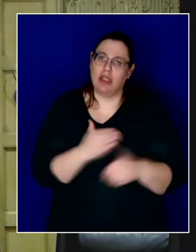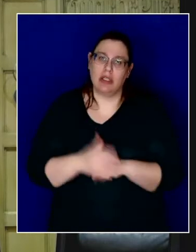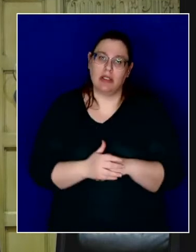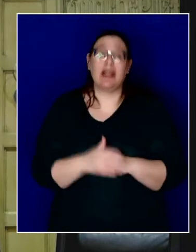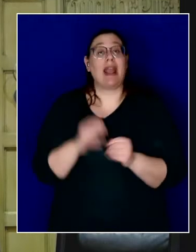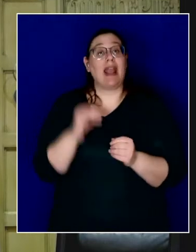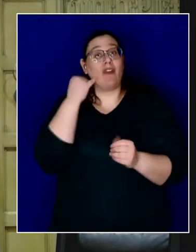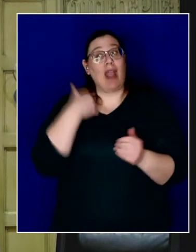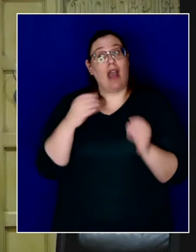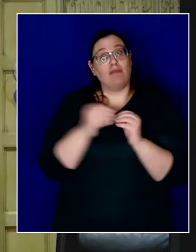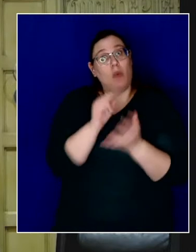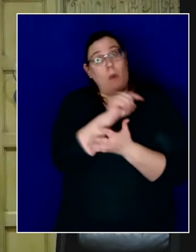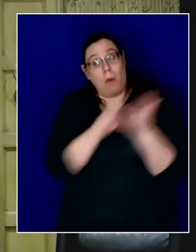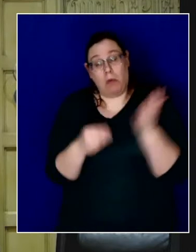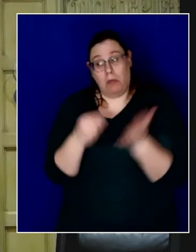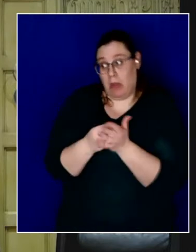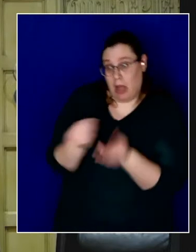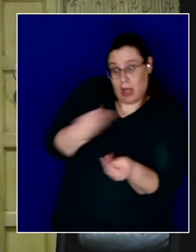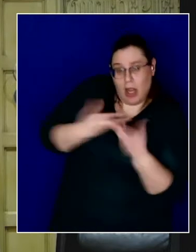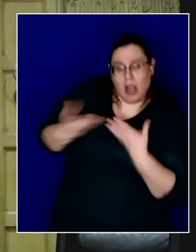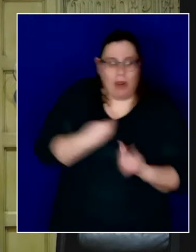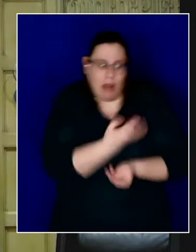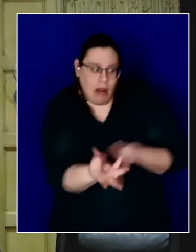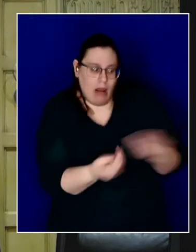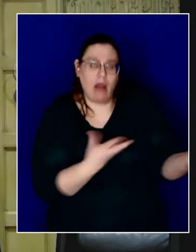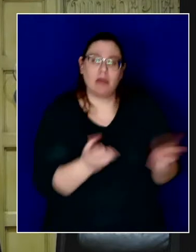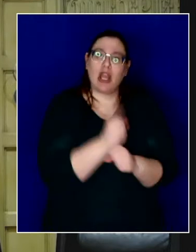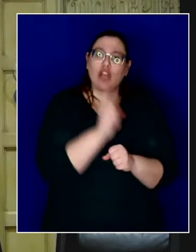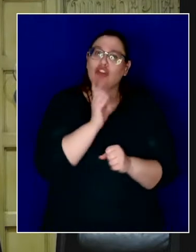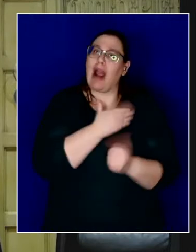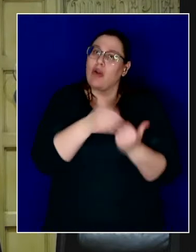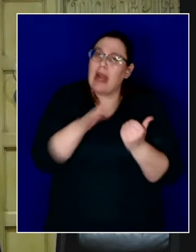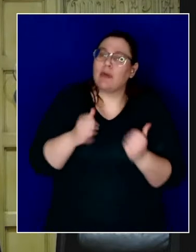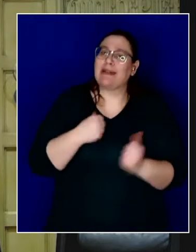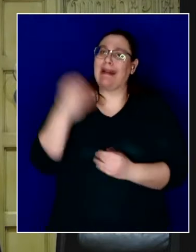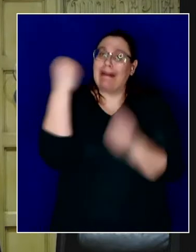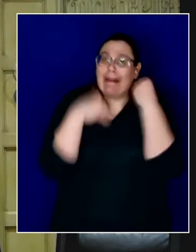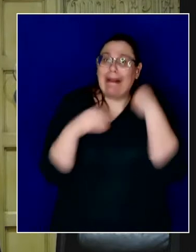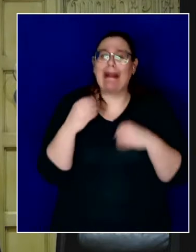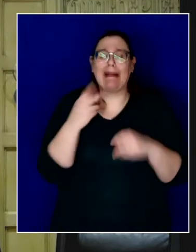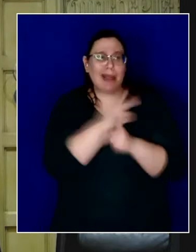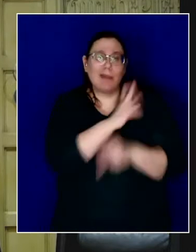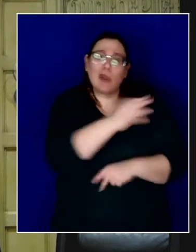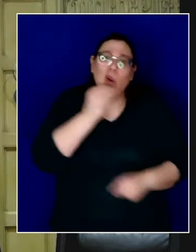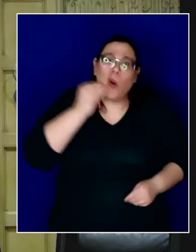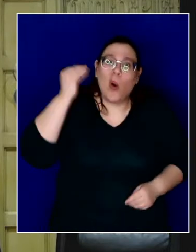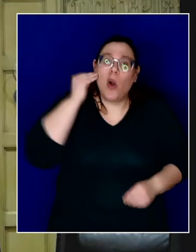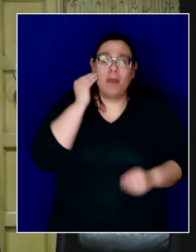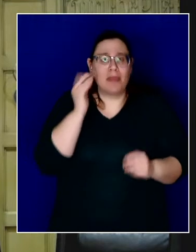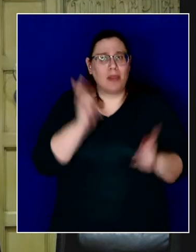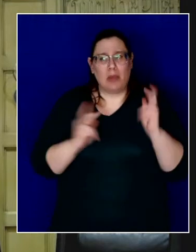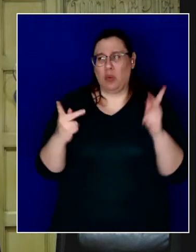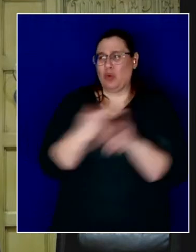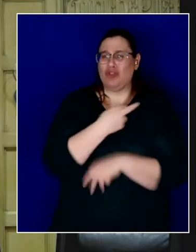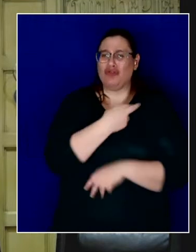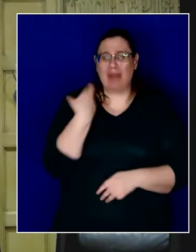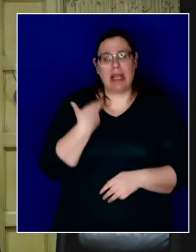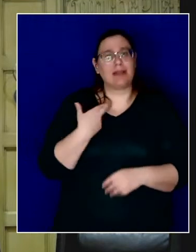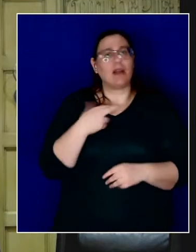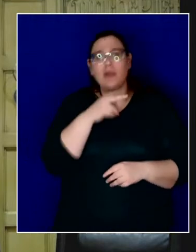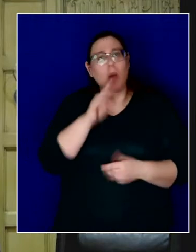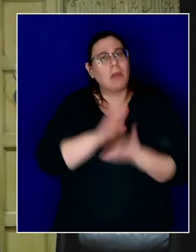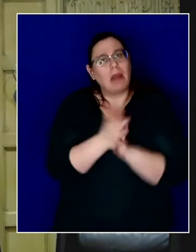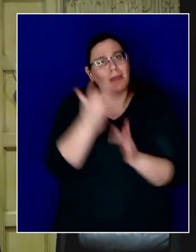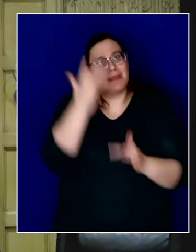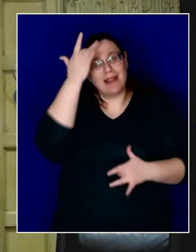resources. We keep our neighbors fed. We keep our families housed. We keep our most vulnerable from getting sick and even